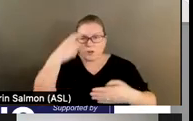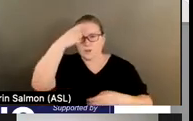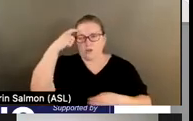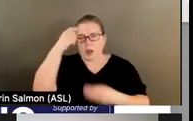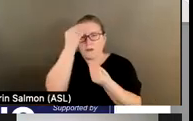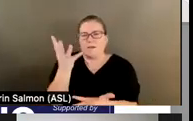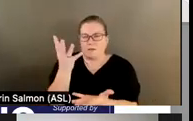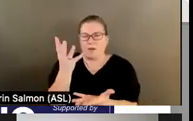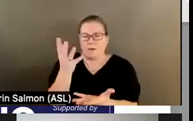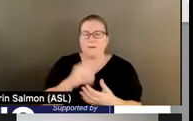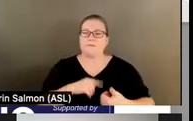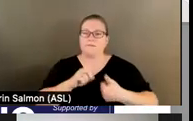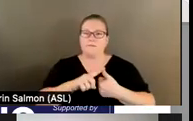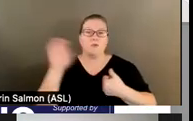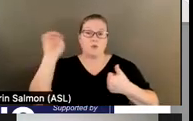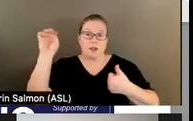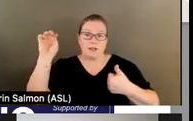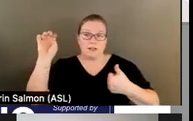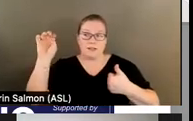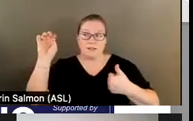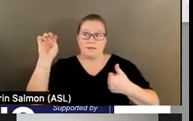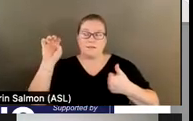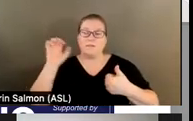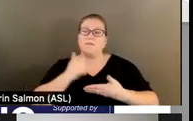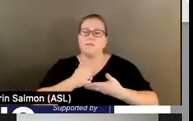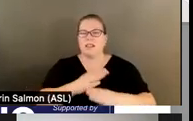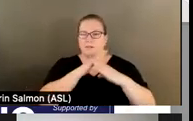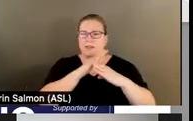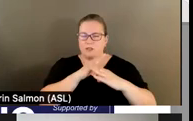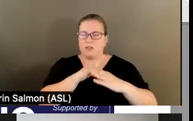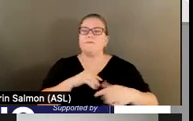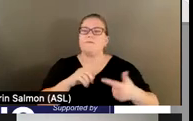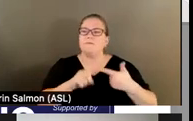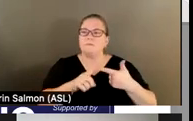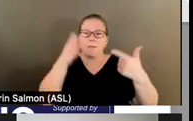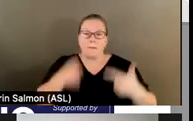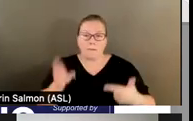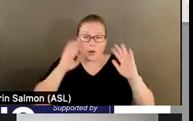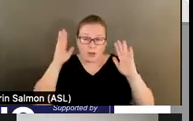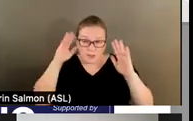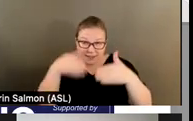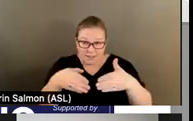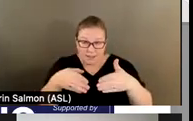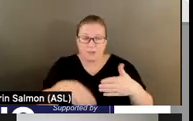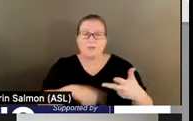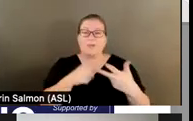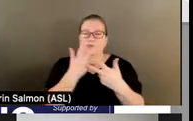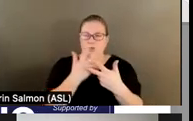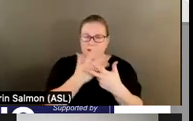services are crisis, crisis intervention services, person-centered treatment planning, screening,